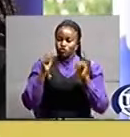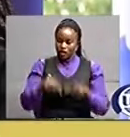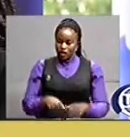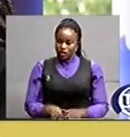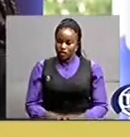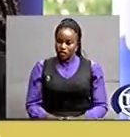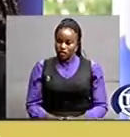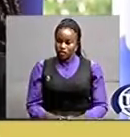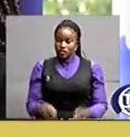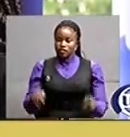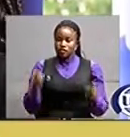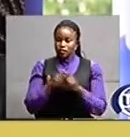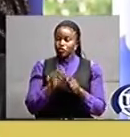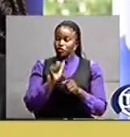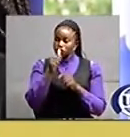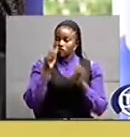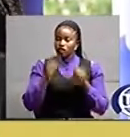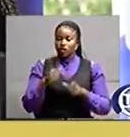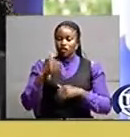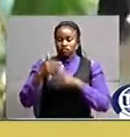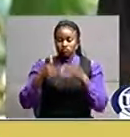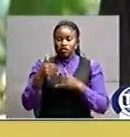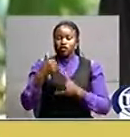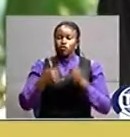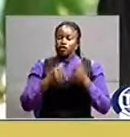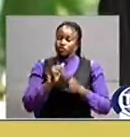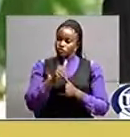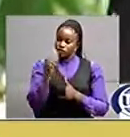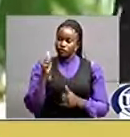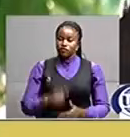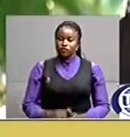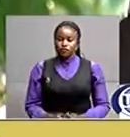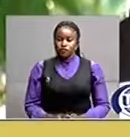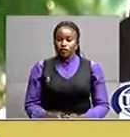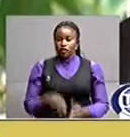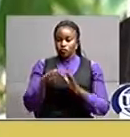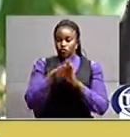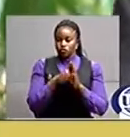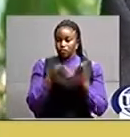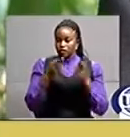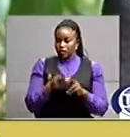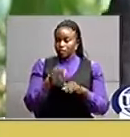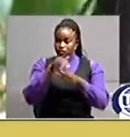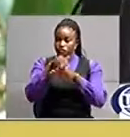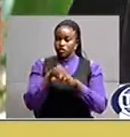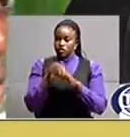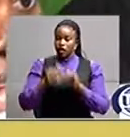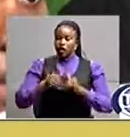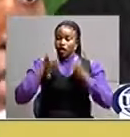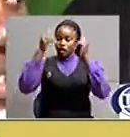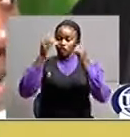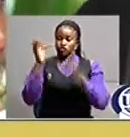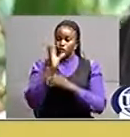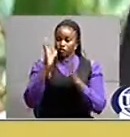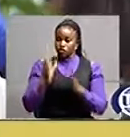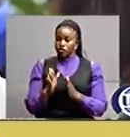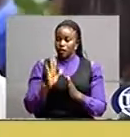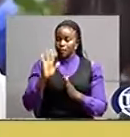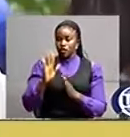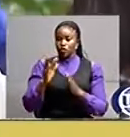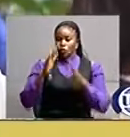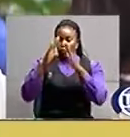to settle right back in and enjoy yourself. The event was held at the British High Commissioner's Residency in Kampala.